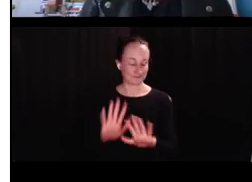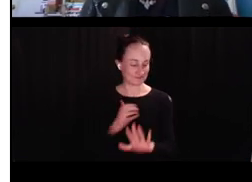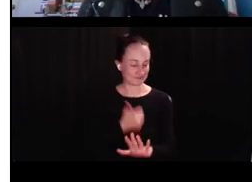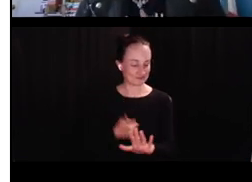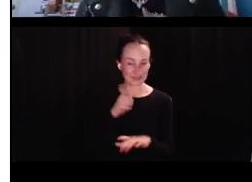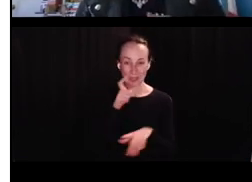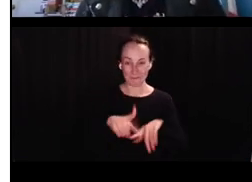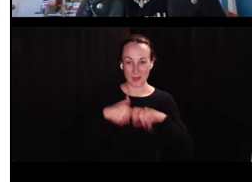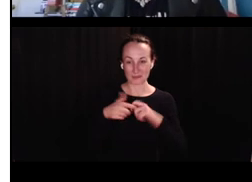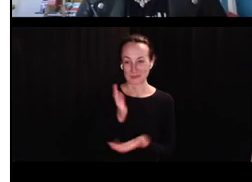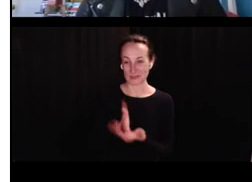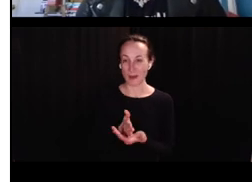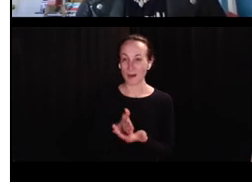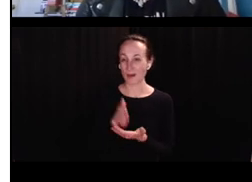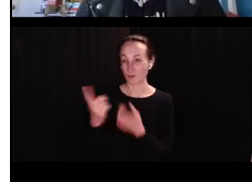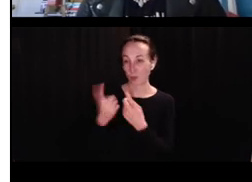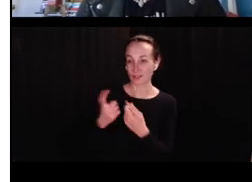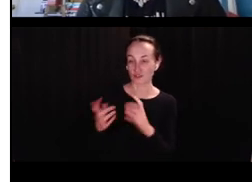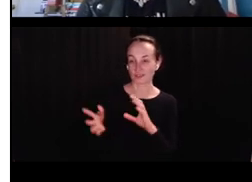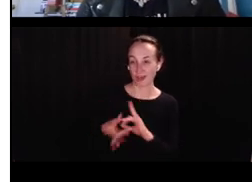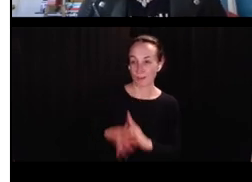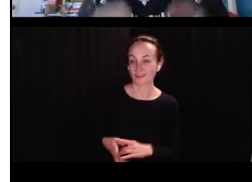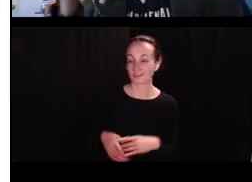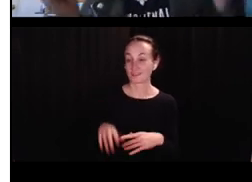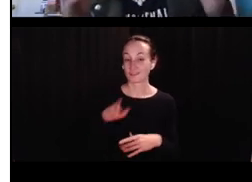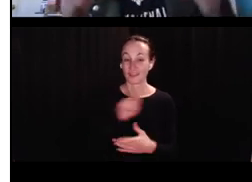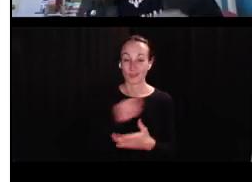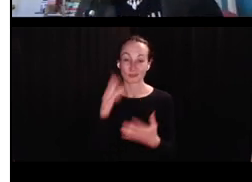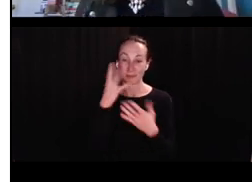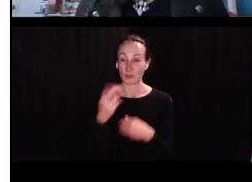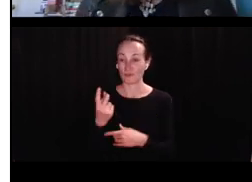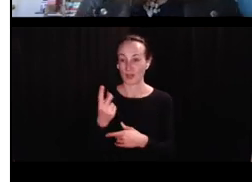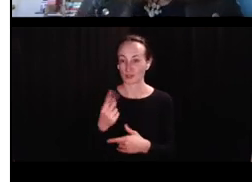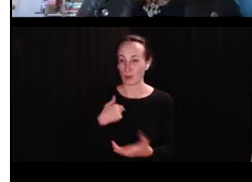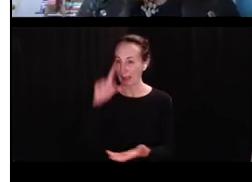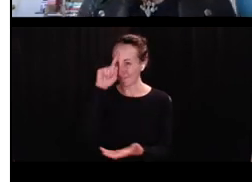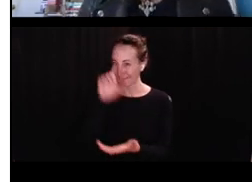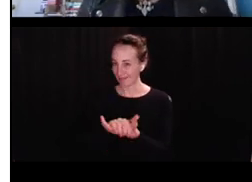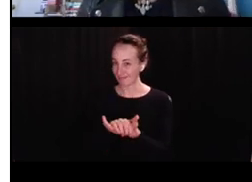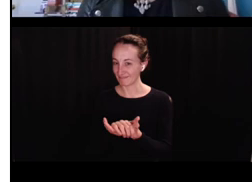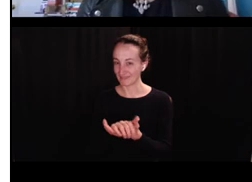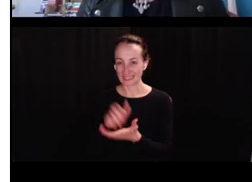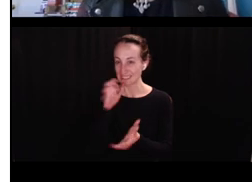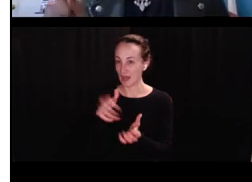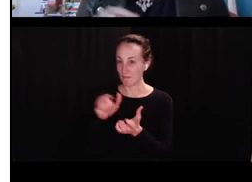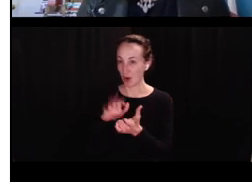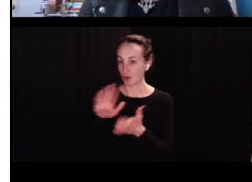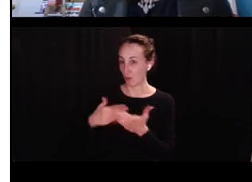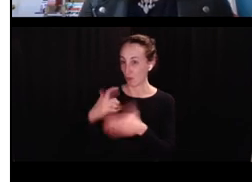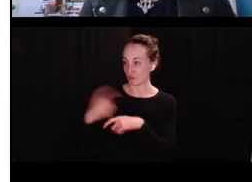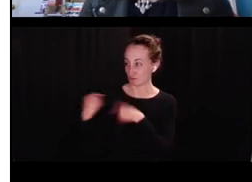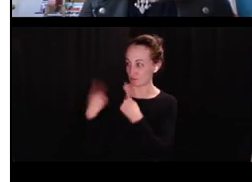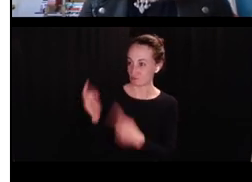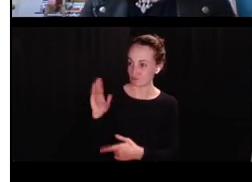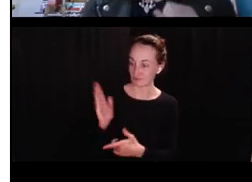so here's where I will pause for, or not pause, but stop, uh, for questions and comments. And those are my